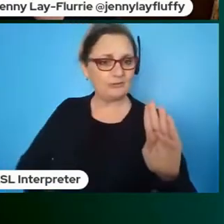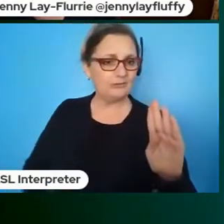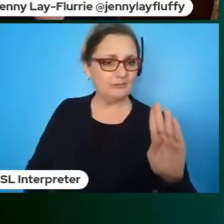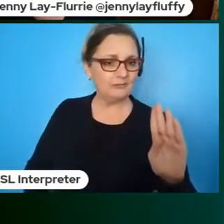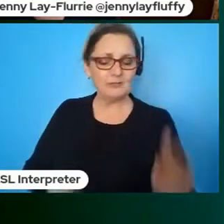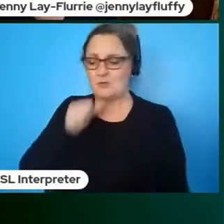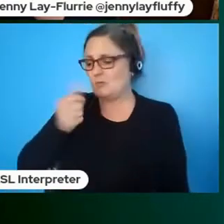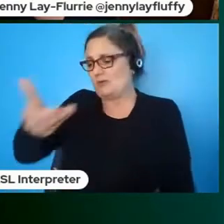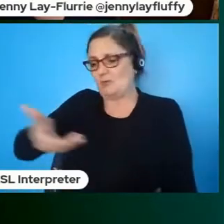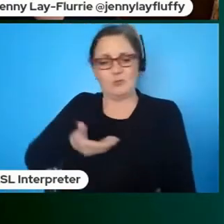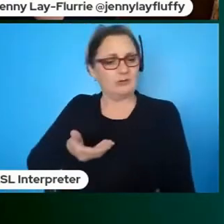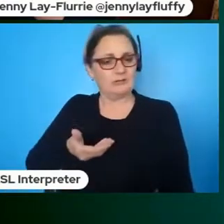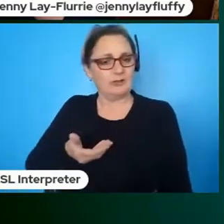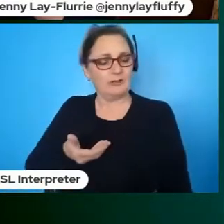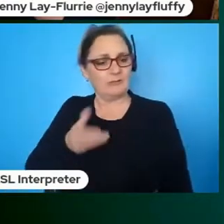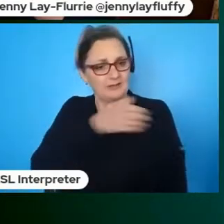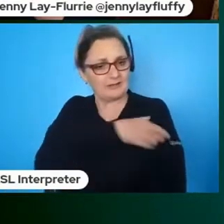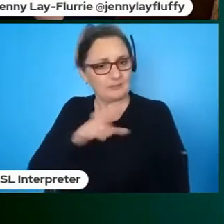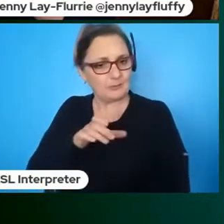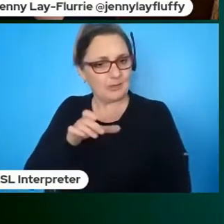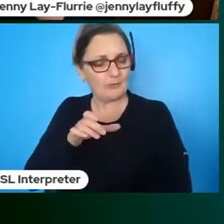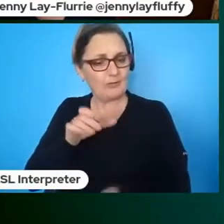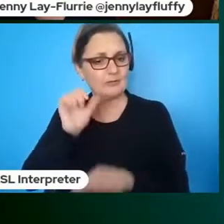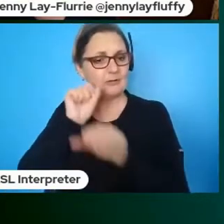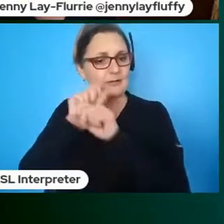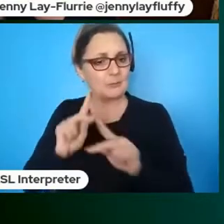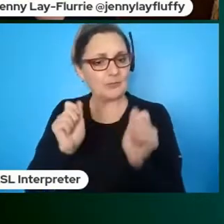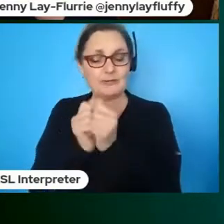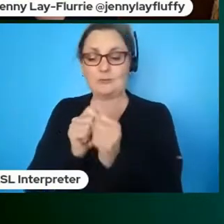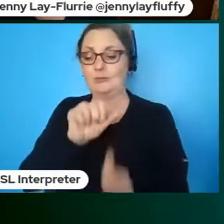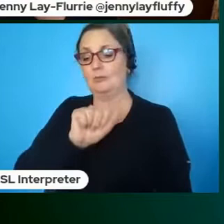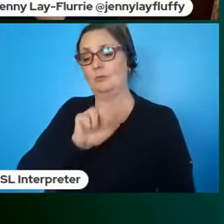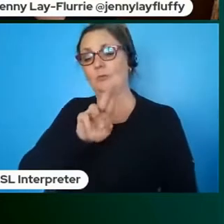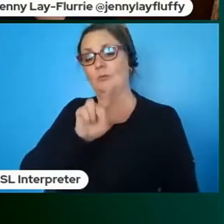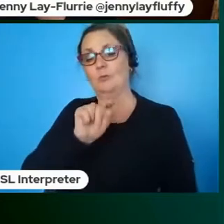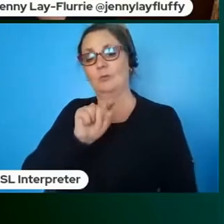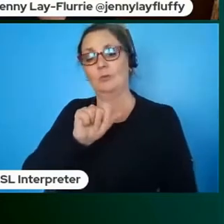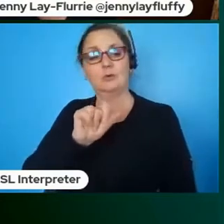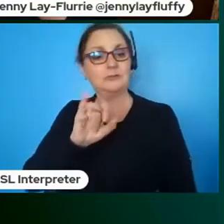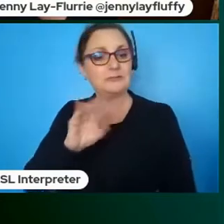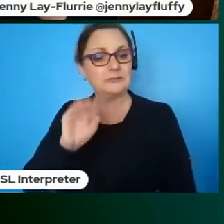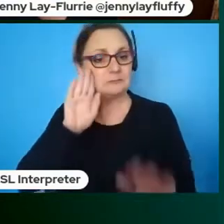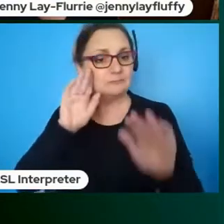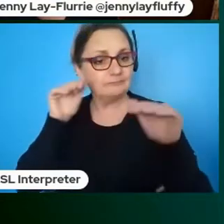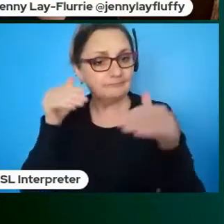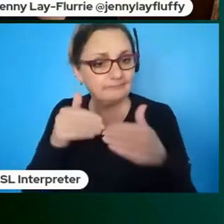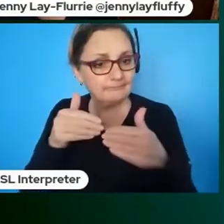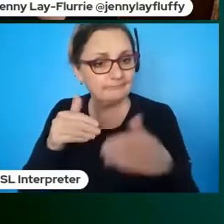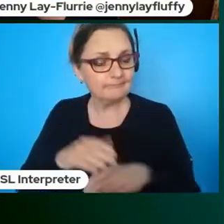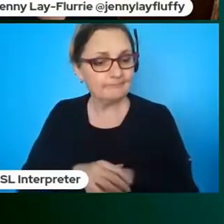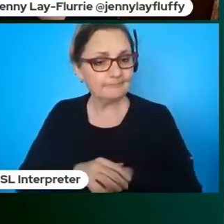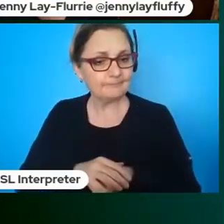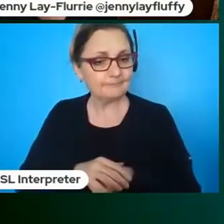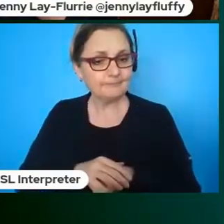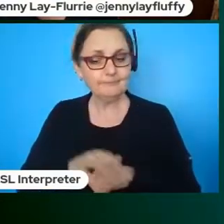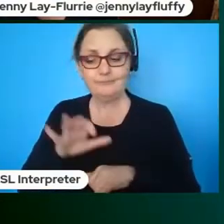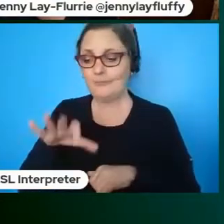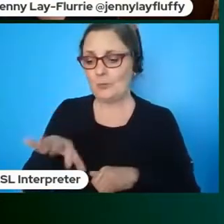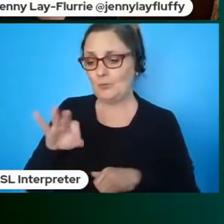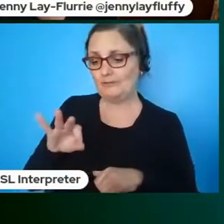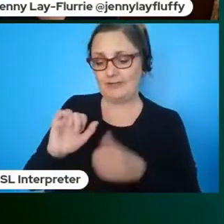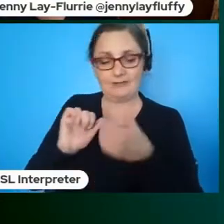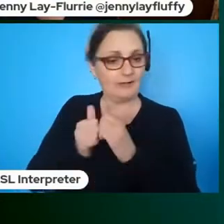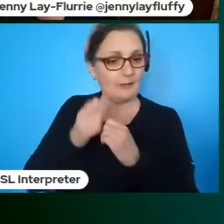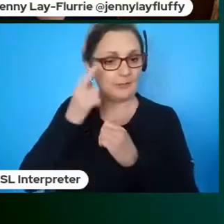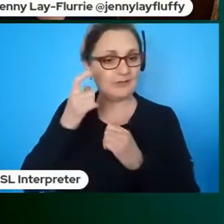empowering employees with autism and we came to this realization through a data analysis piece of work that we did a few years ago